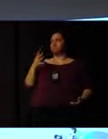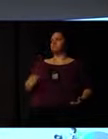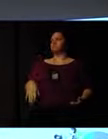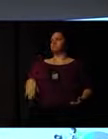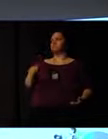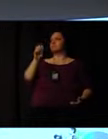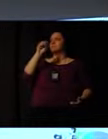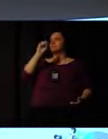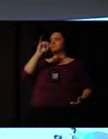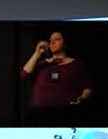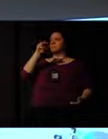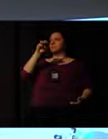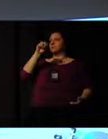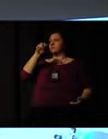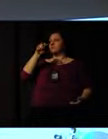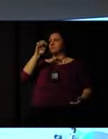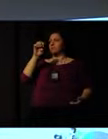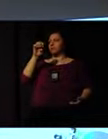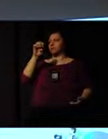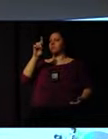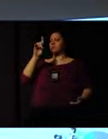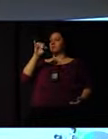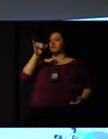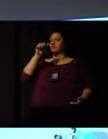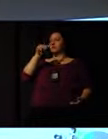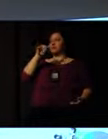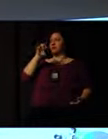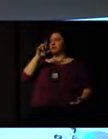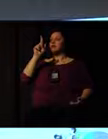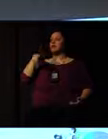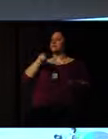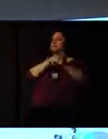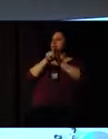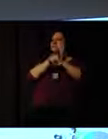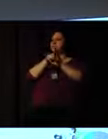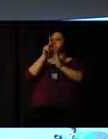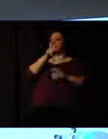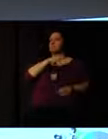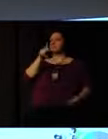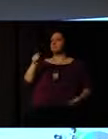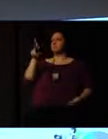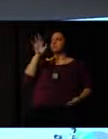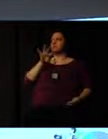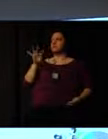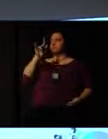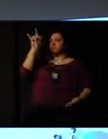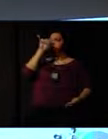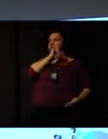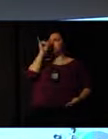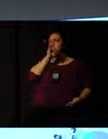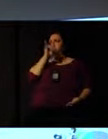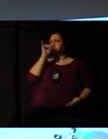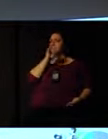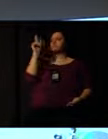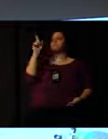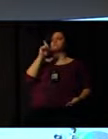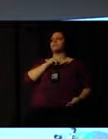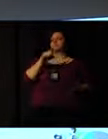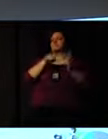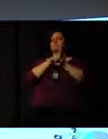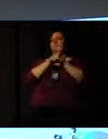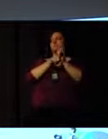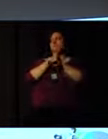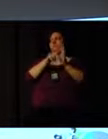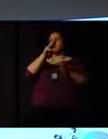last speaker, Simone Di Gennaro, who is a researcher of the Cassino University in Italy.